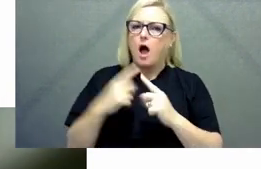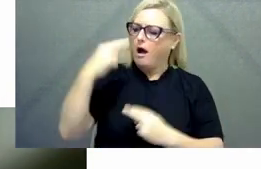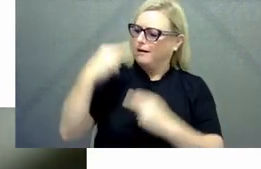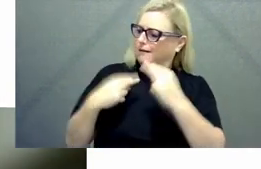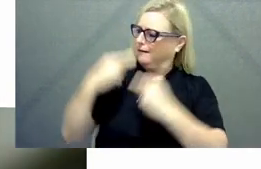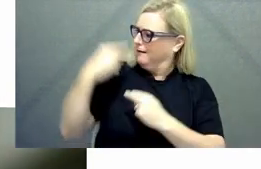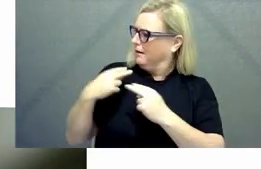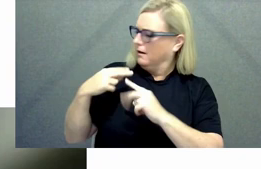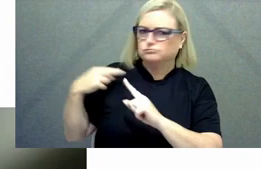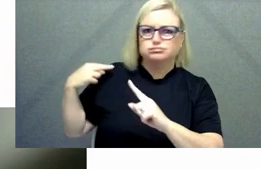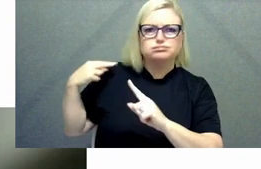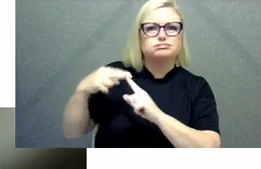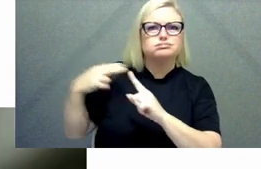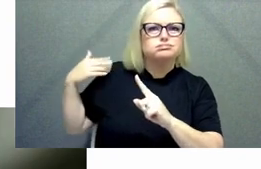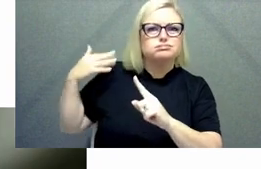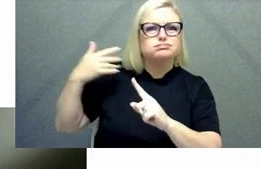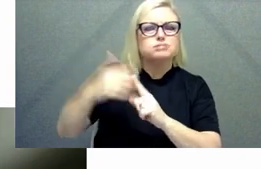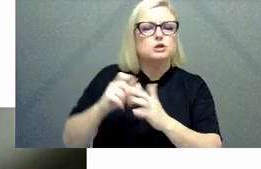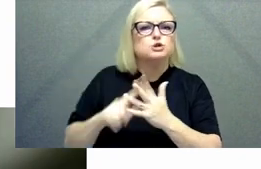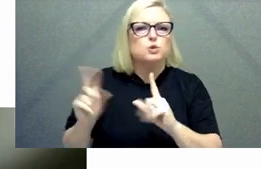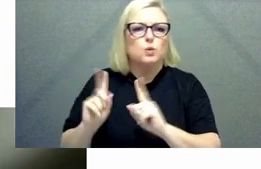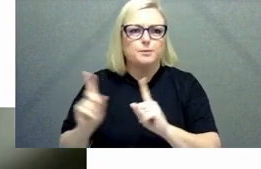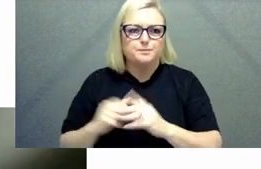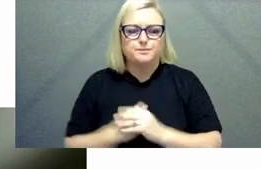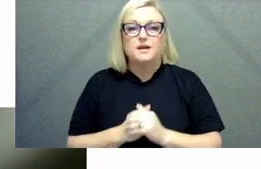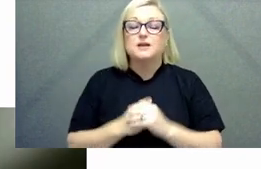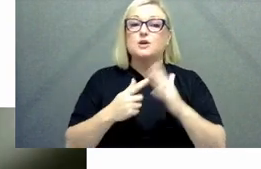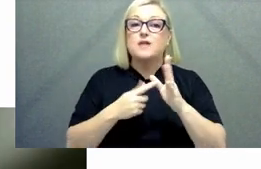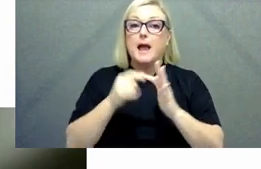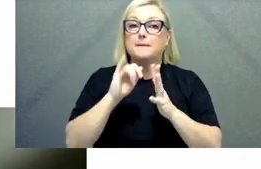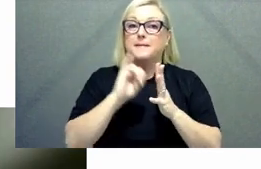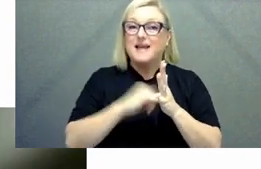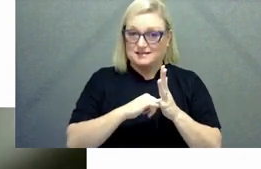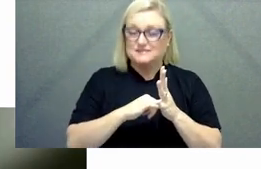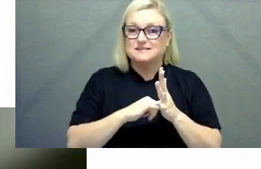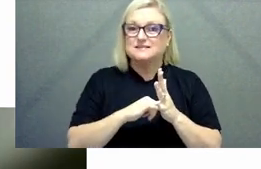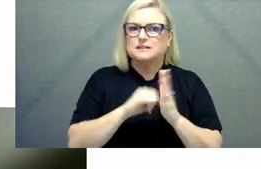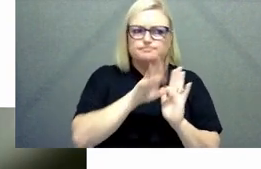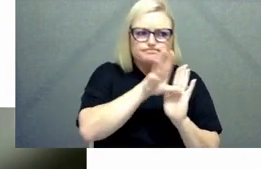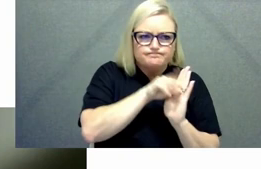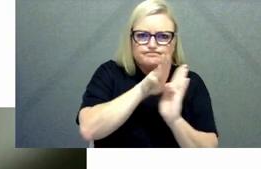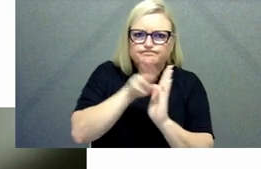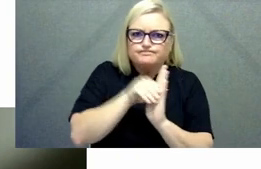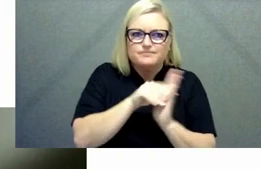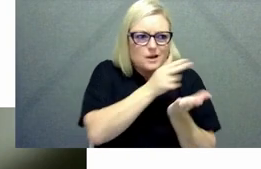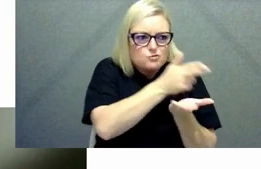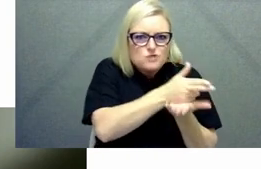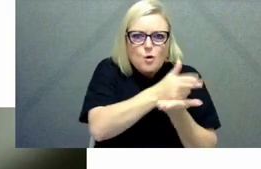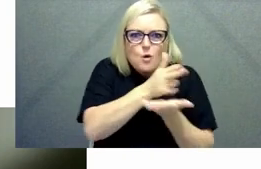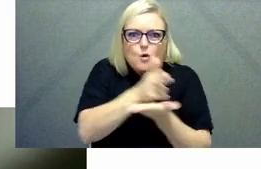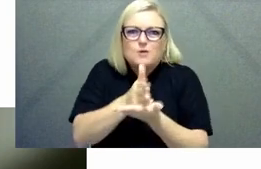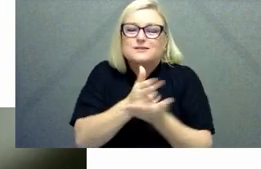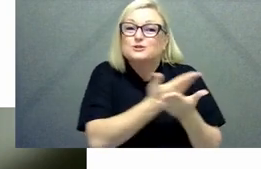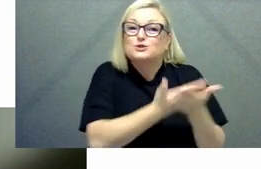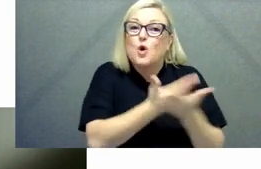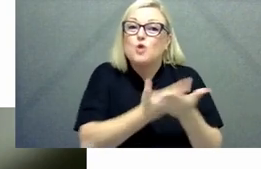cairns shubo the apsc is capturing some of these stories i was not aware of this before getting ready for this